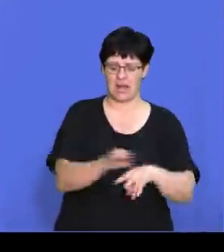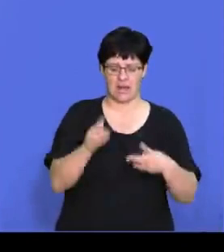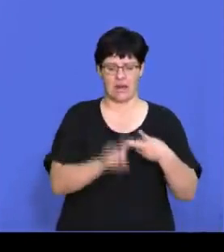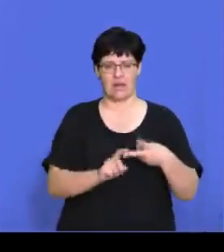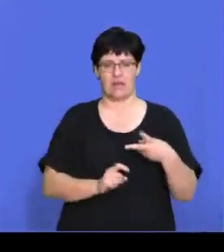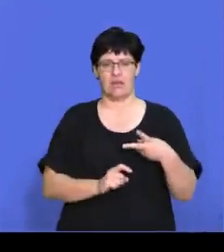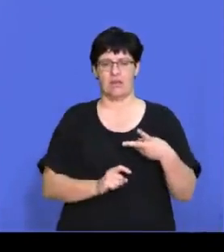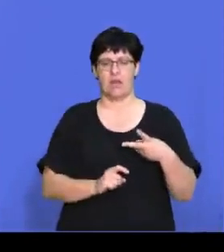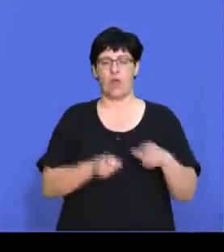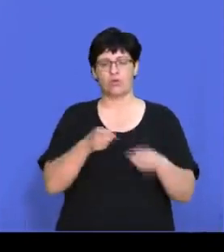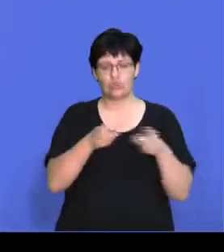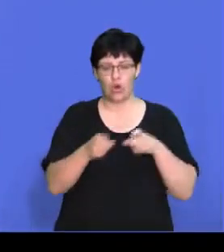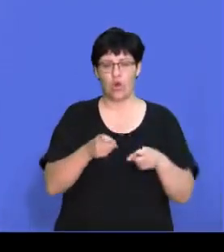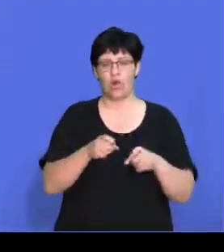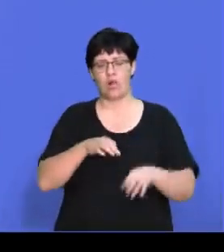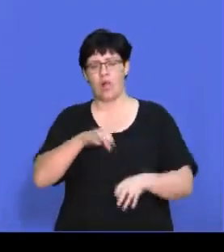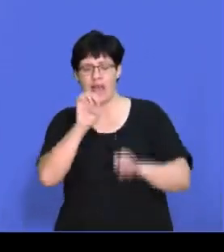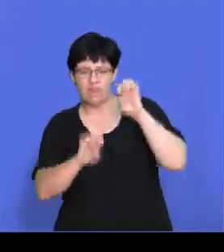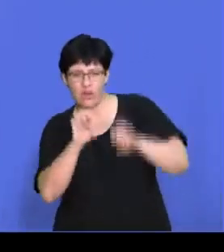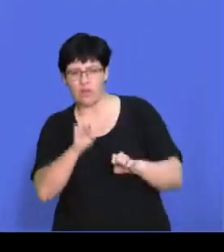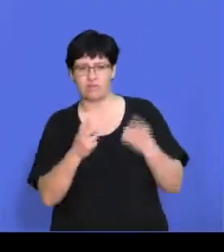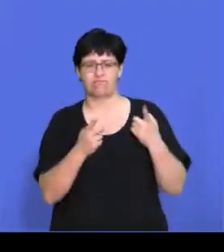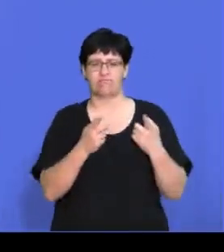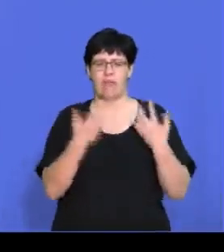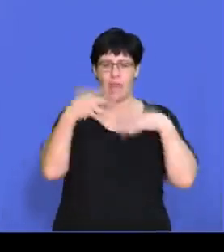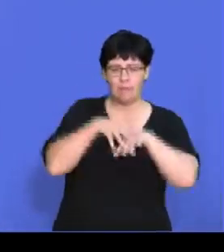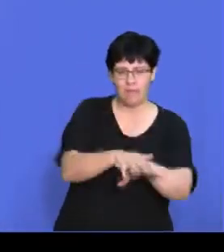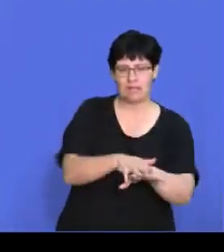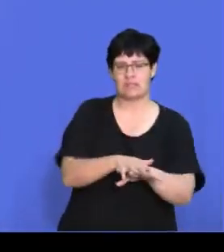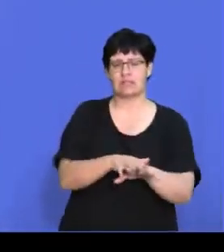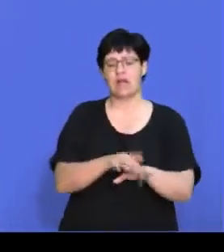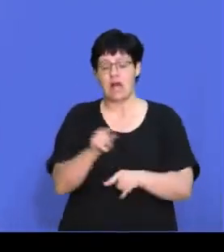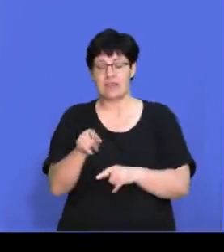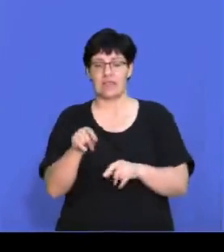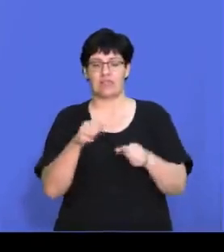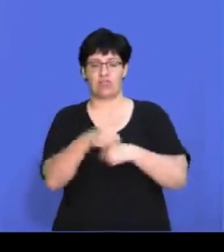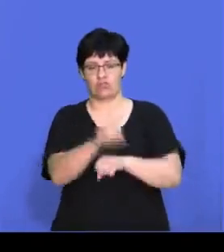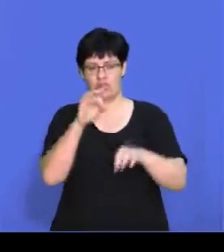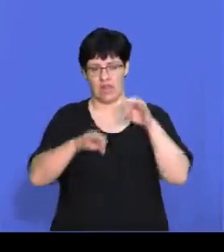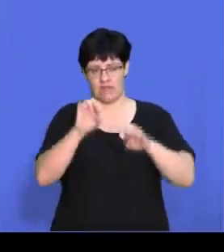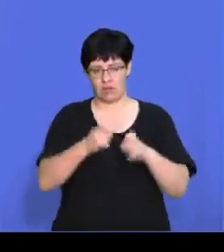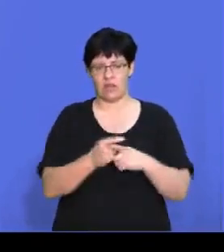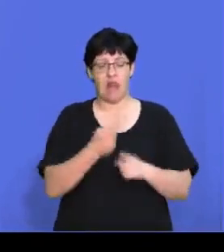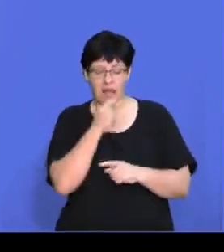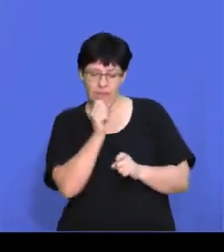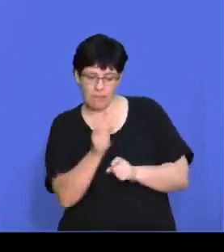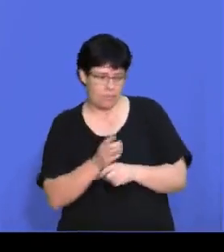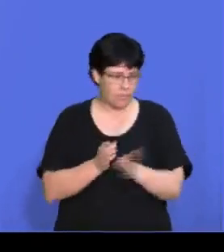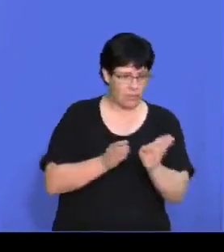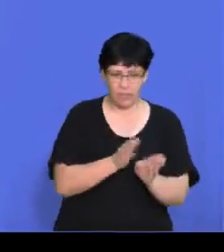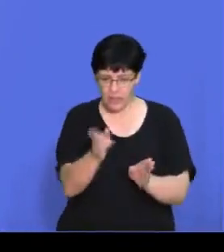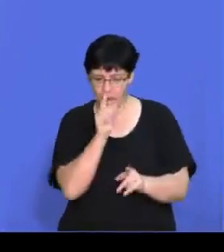evaluate, and monitor the implemented strategy to identify any gaps or deviations in